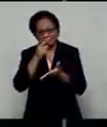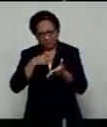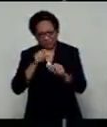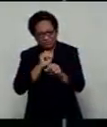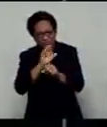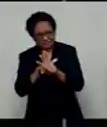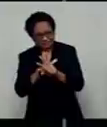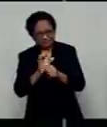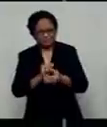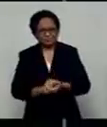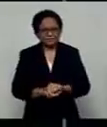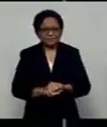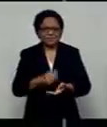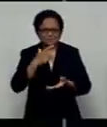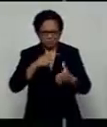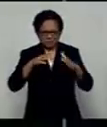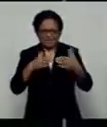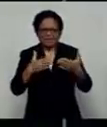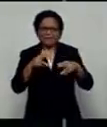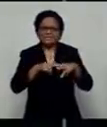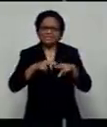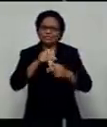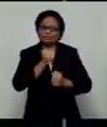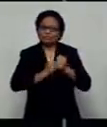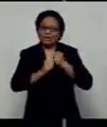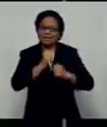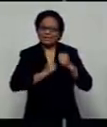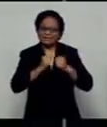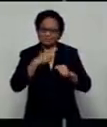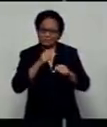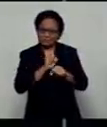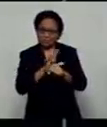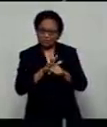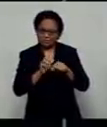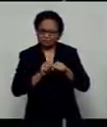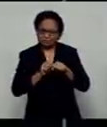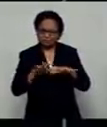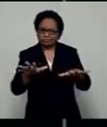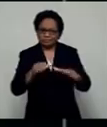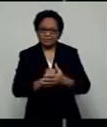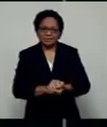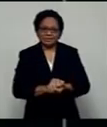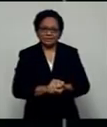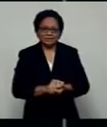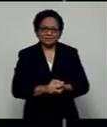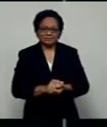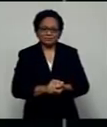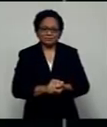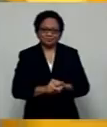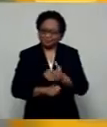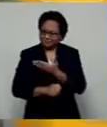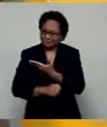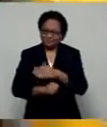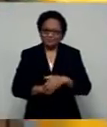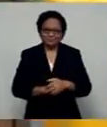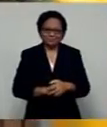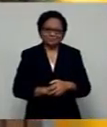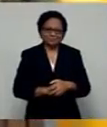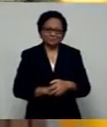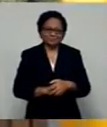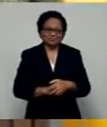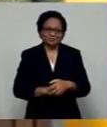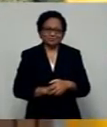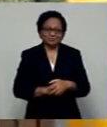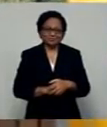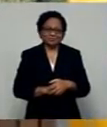battle against the transmissible Delta variant. Christiane Uluwai again with this report. In a